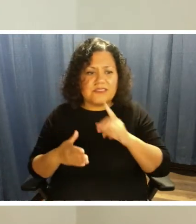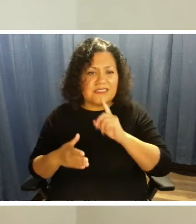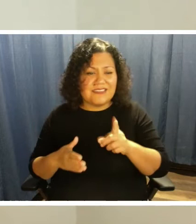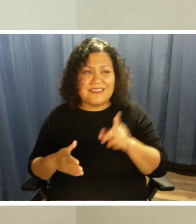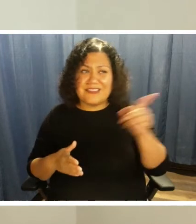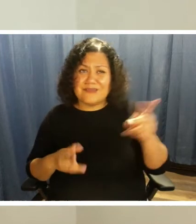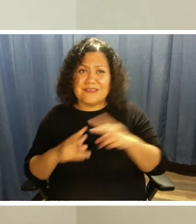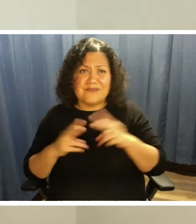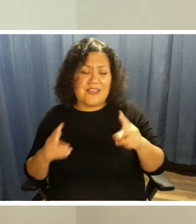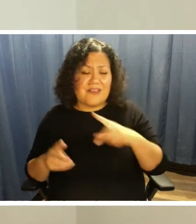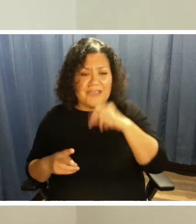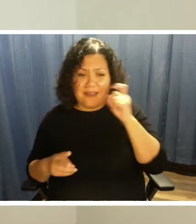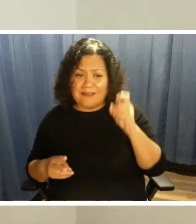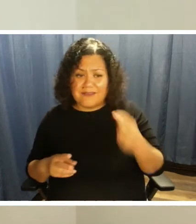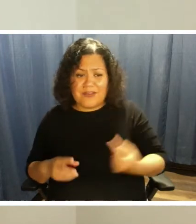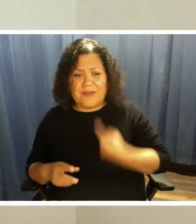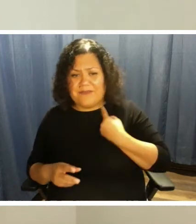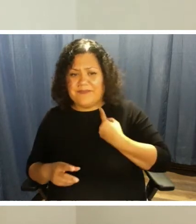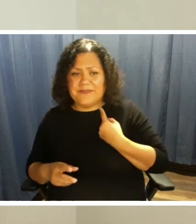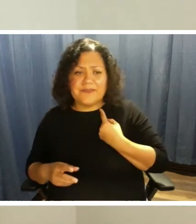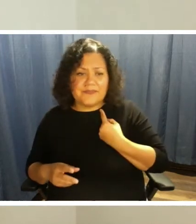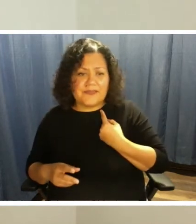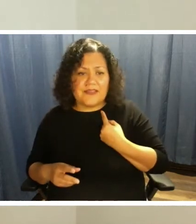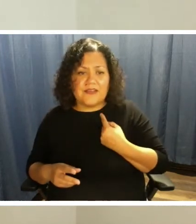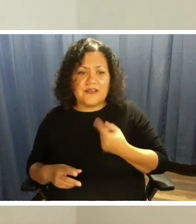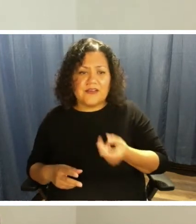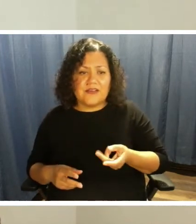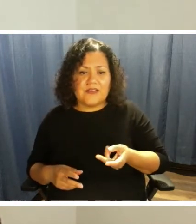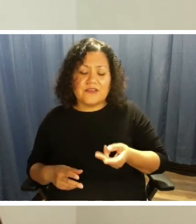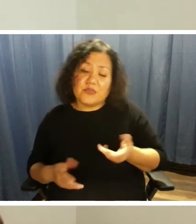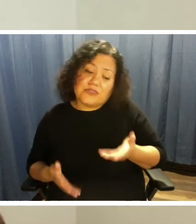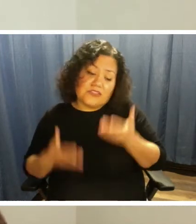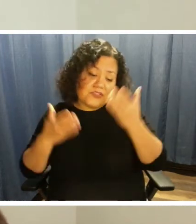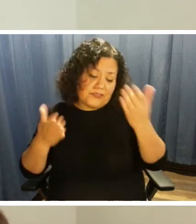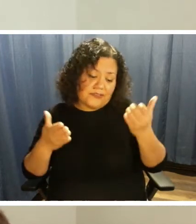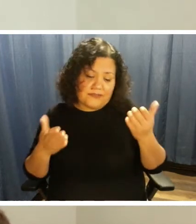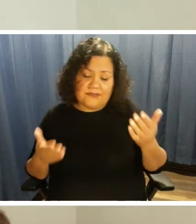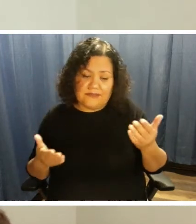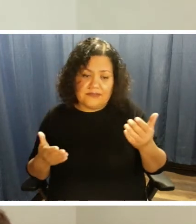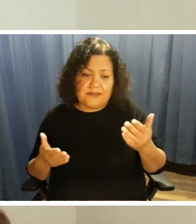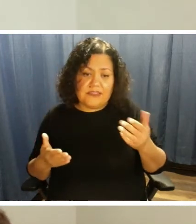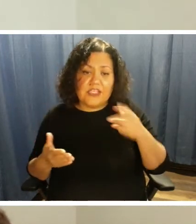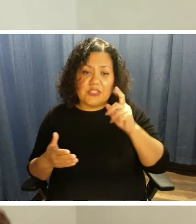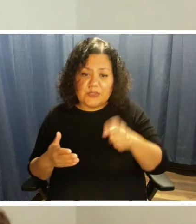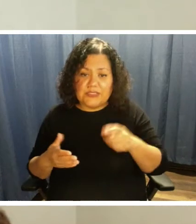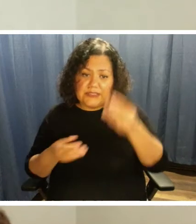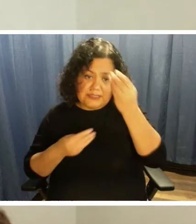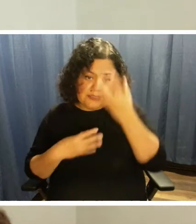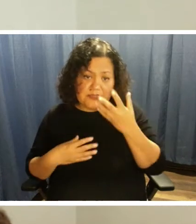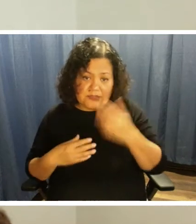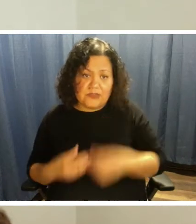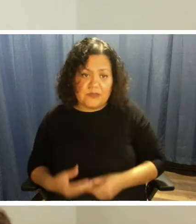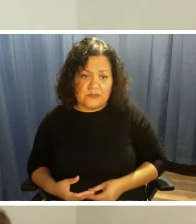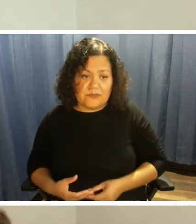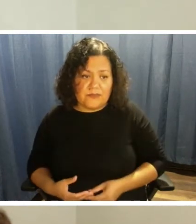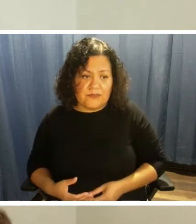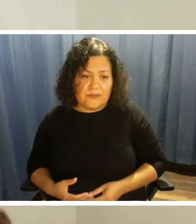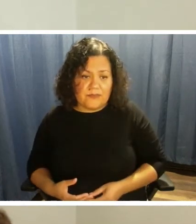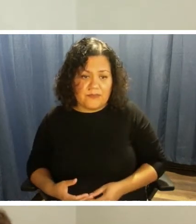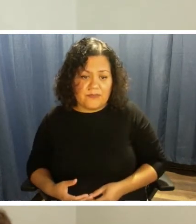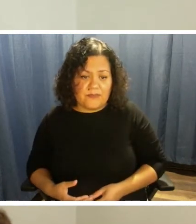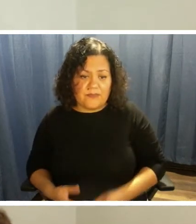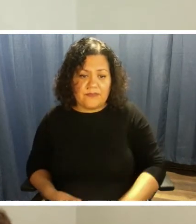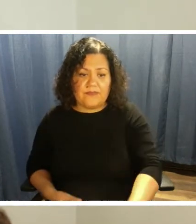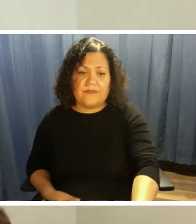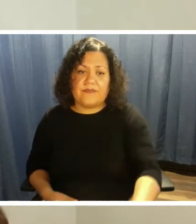very ugly. So that's those are just suggestions that you need to be letting us know. Thank